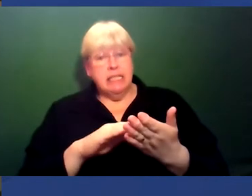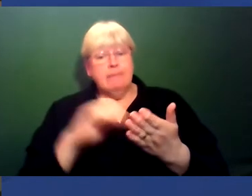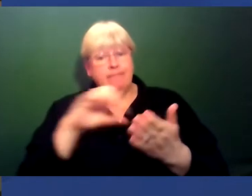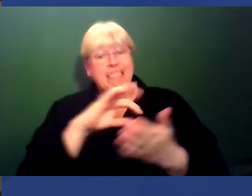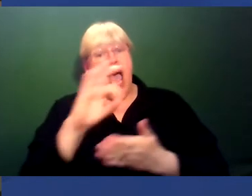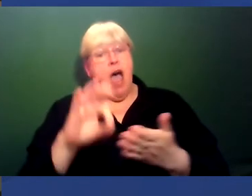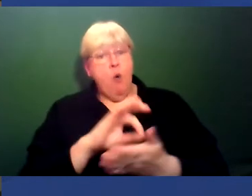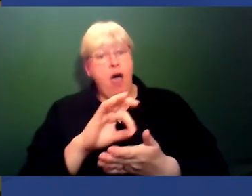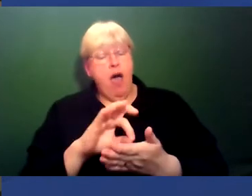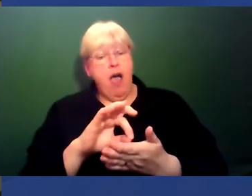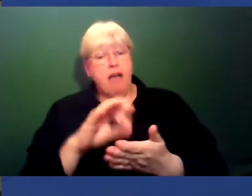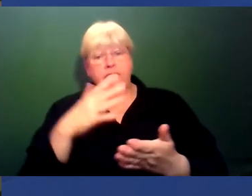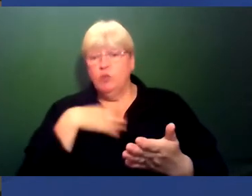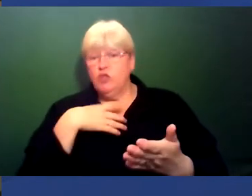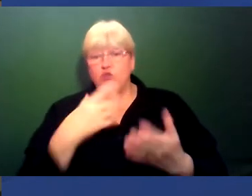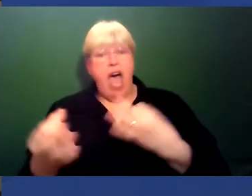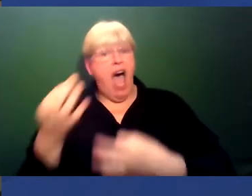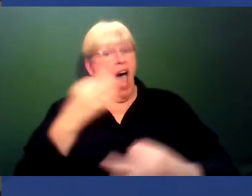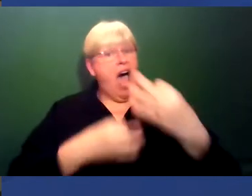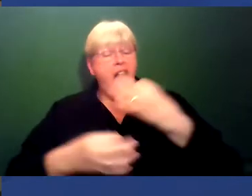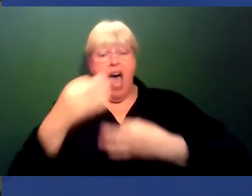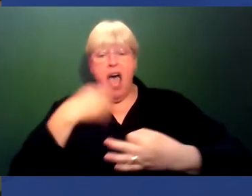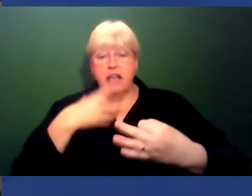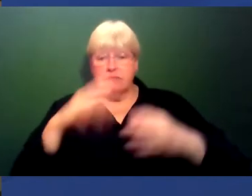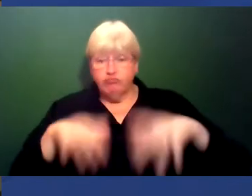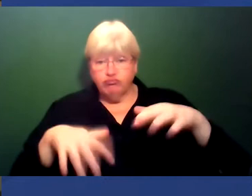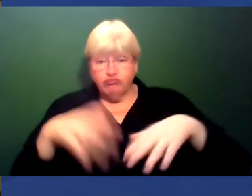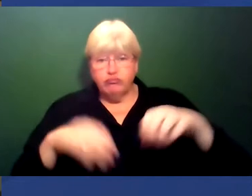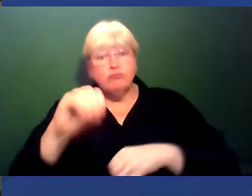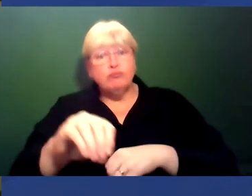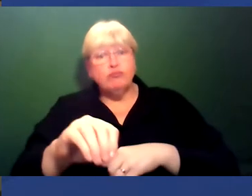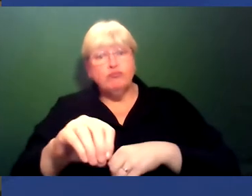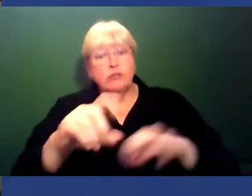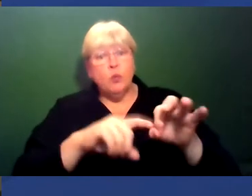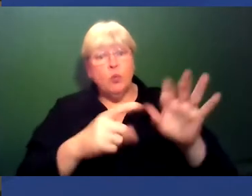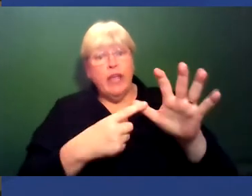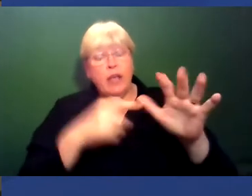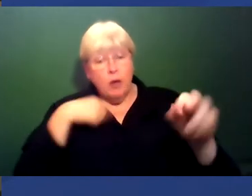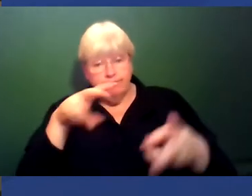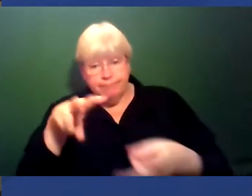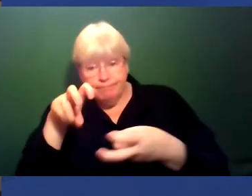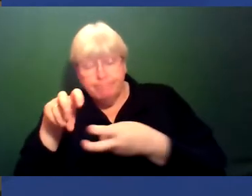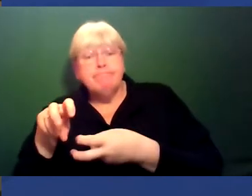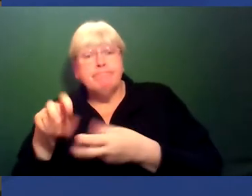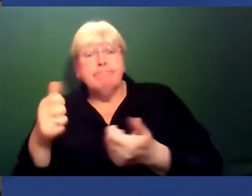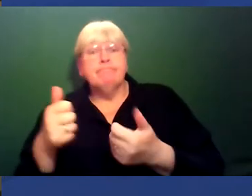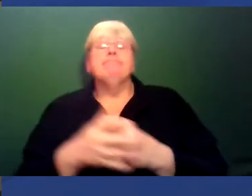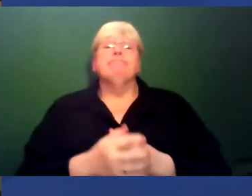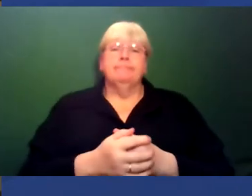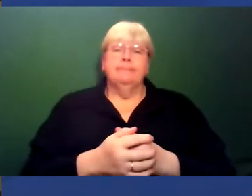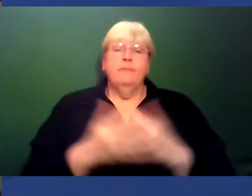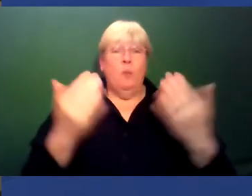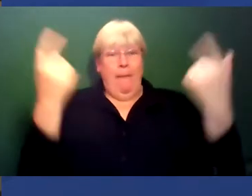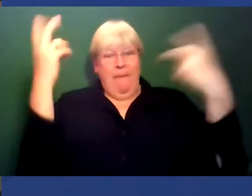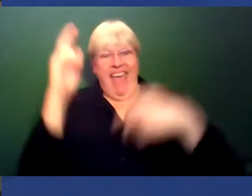If there's anything you'd like to ask, please submit your questions, and we'll pick it up. So, welcome